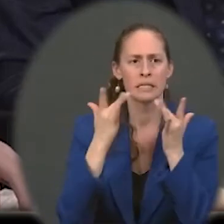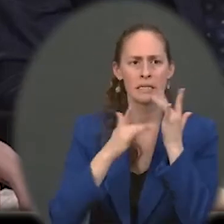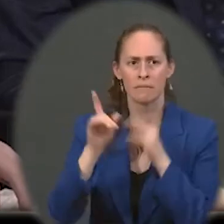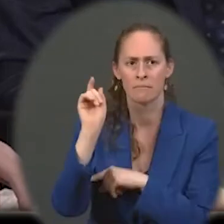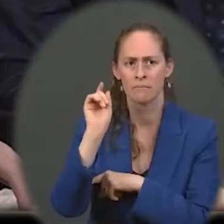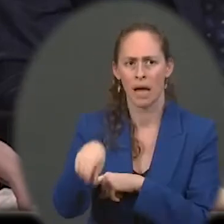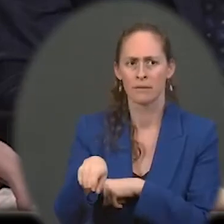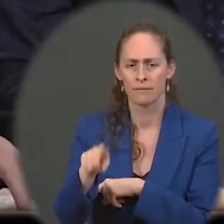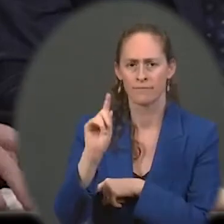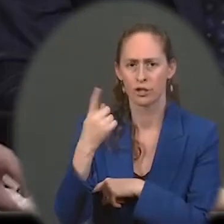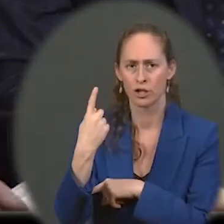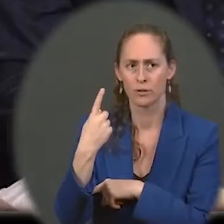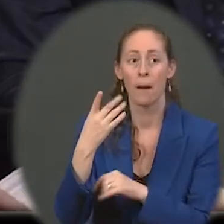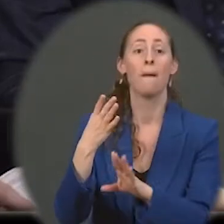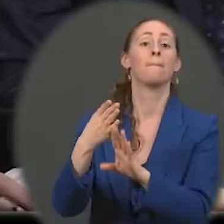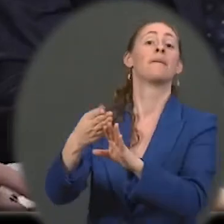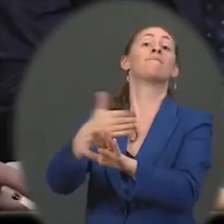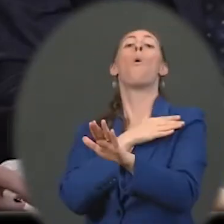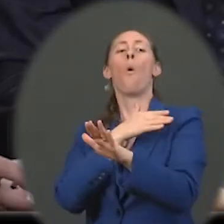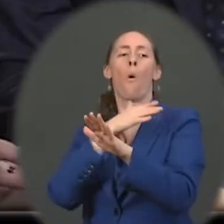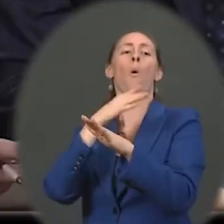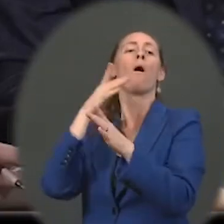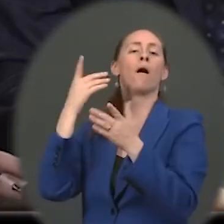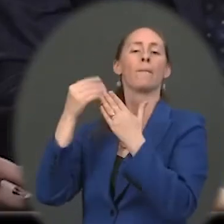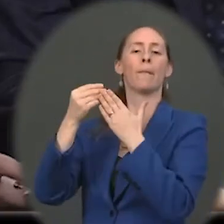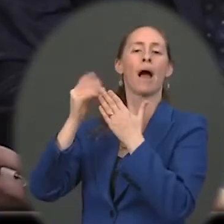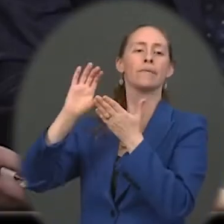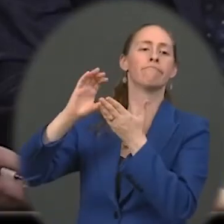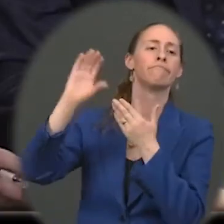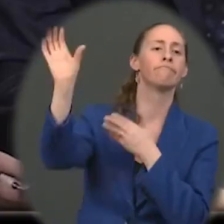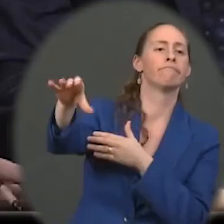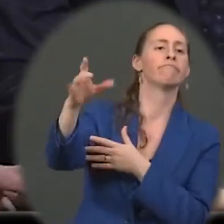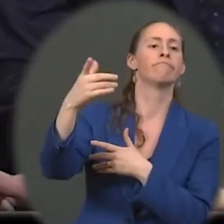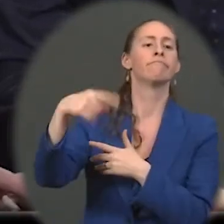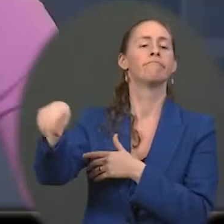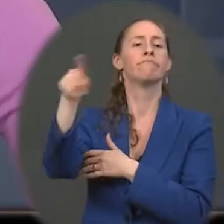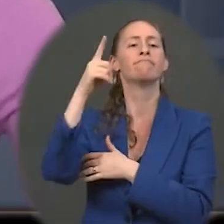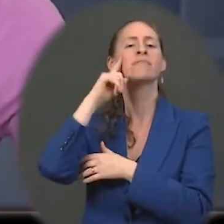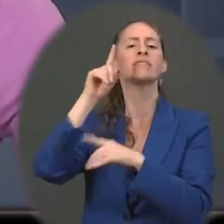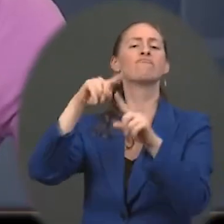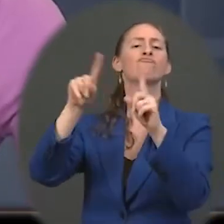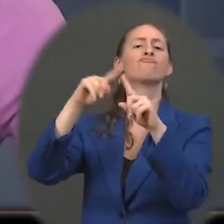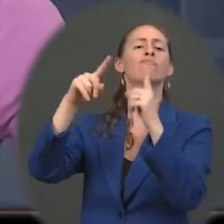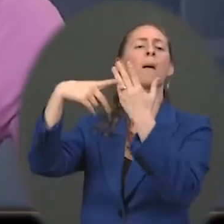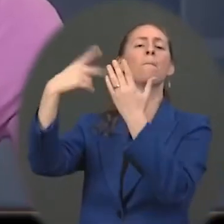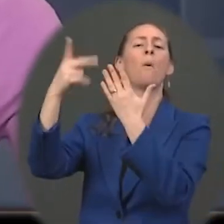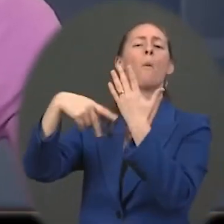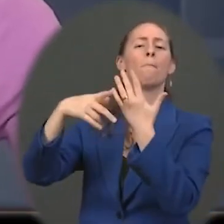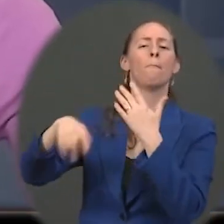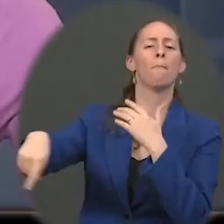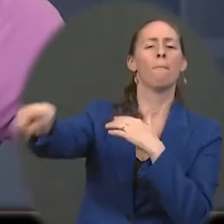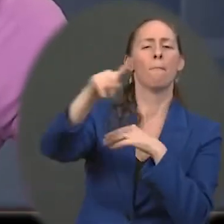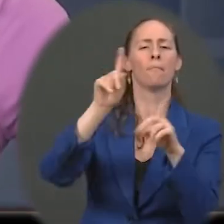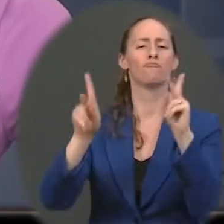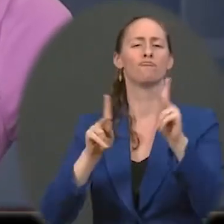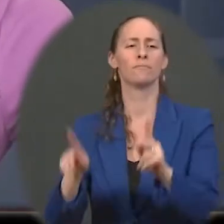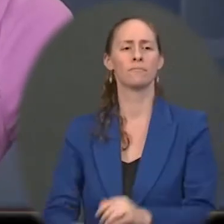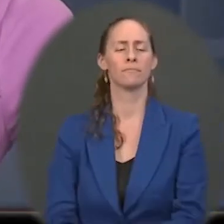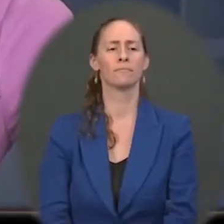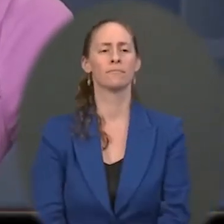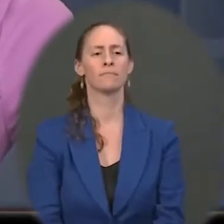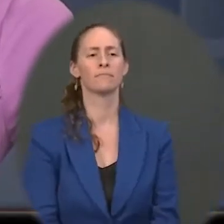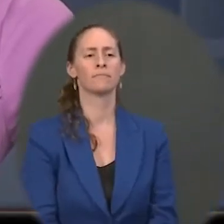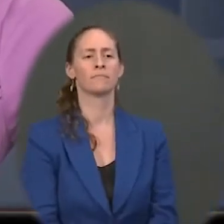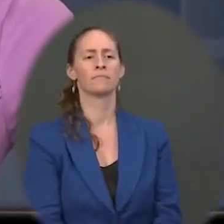social spending and taxation legislation. Is that something that you would consider? Ms. So, here's the thing. Jen responded to this is the letter,